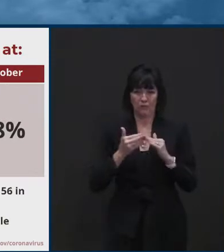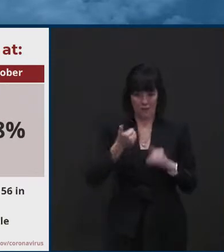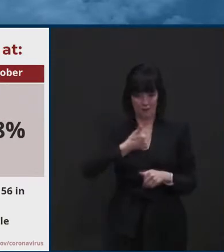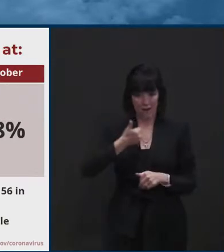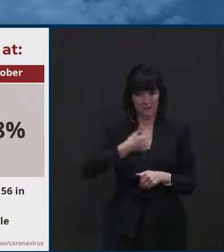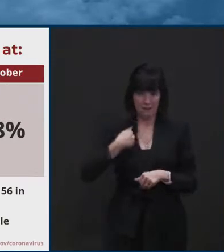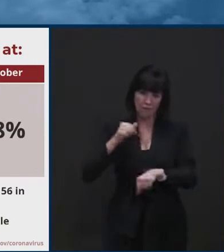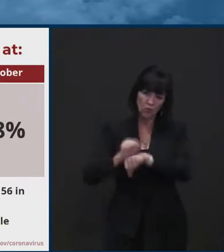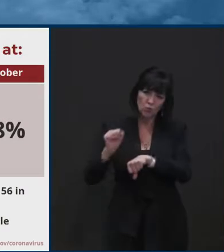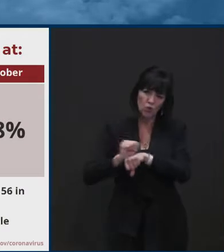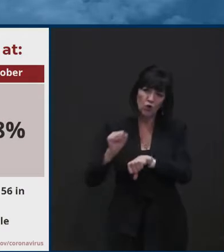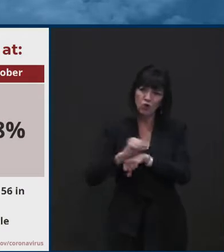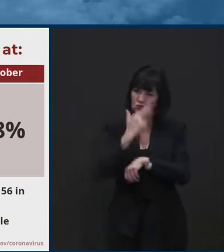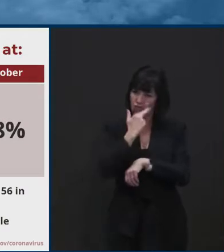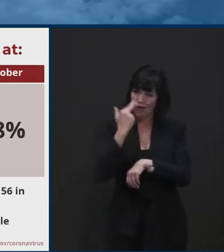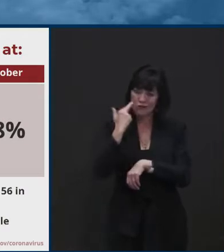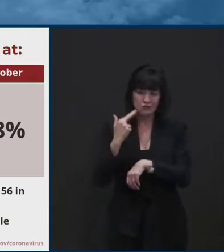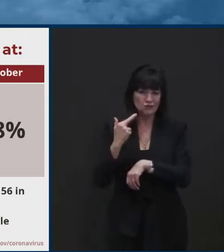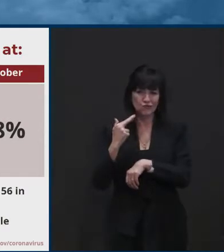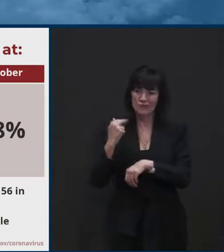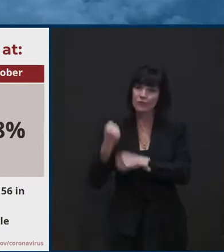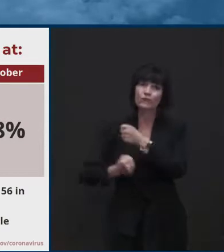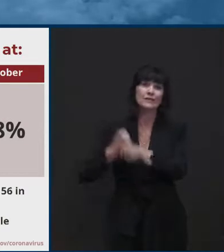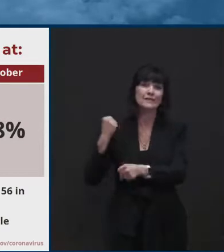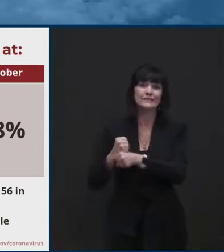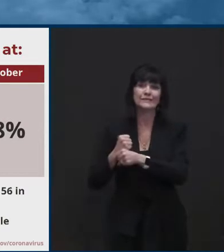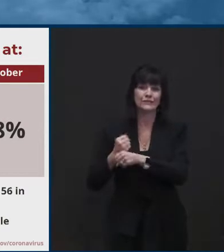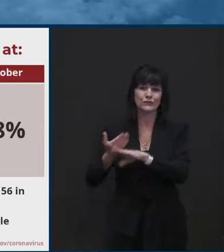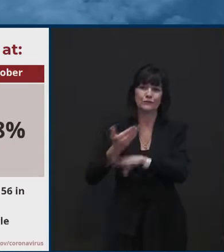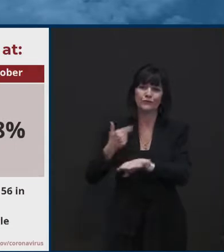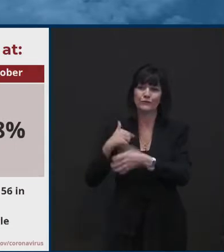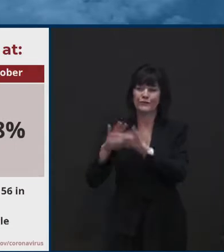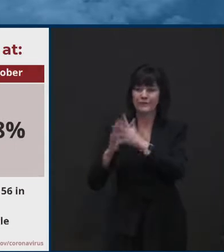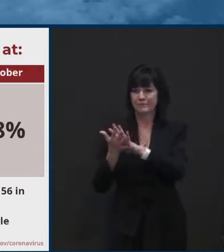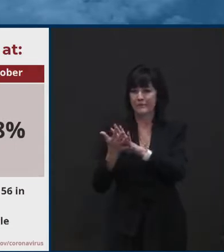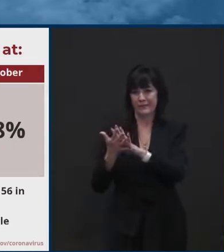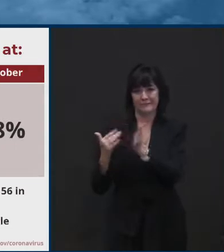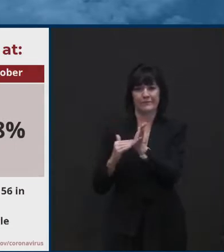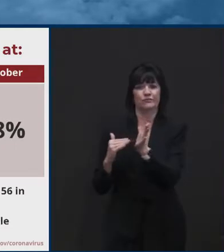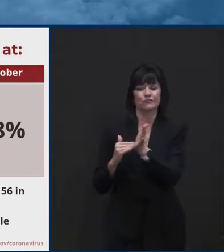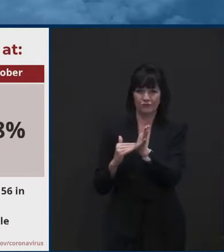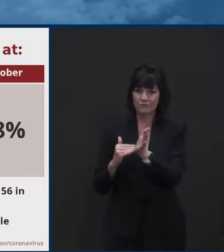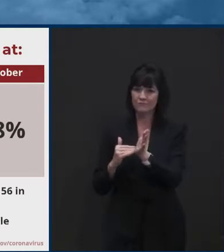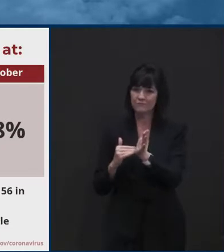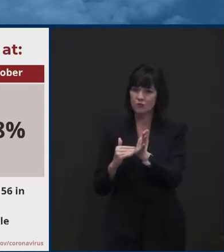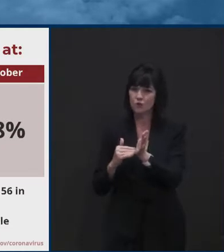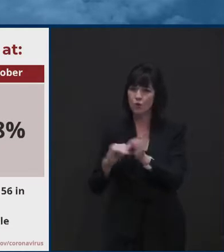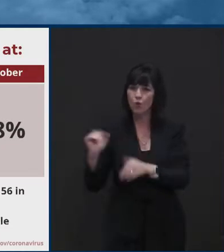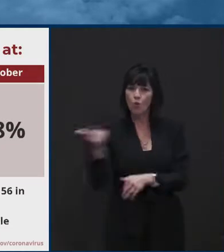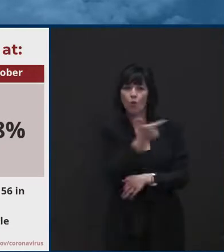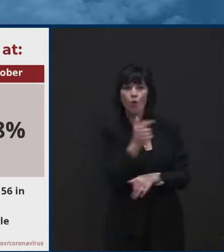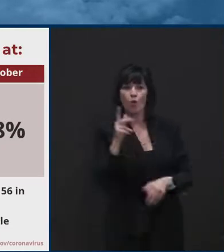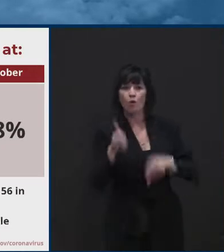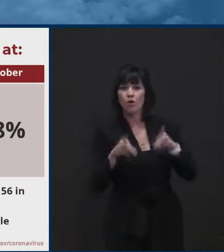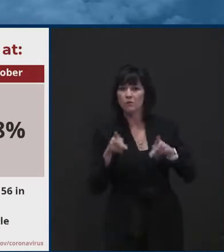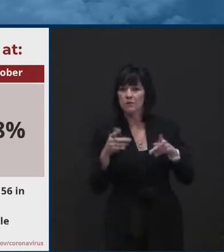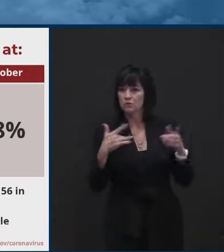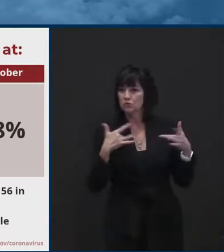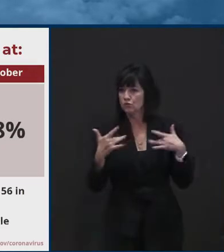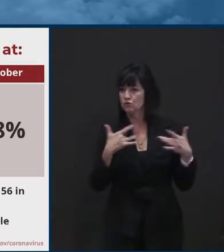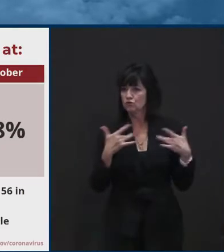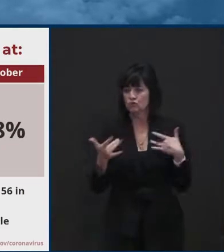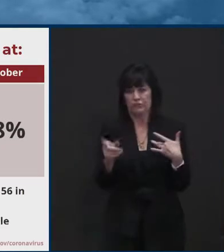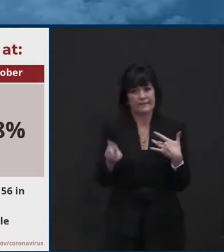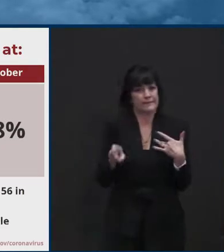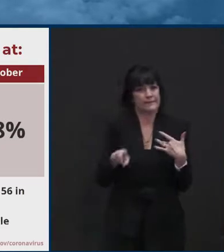um, and love our local restaurants. And so, um, I think we all are, are concerned about, uh, the impact on restaurants,